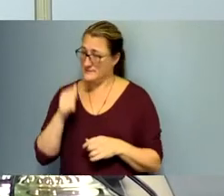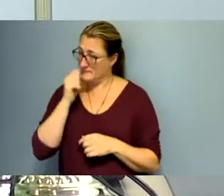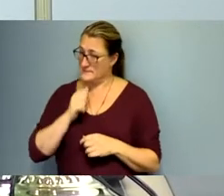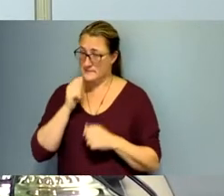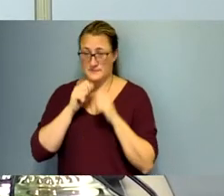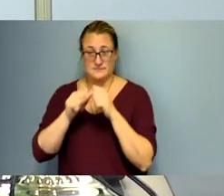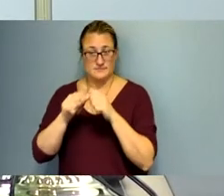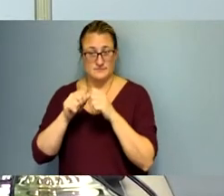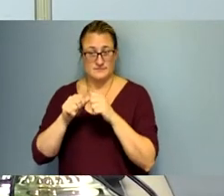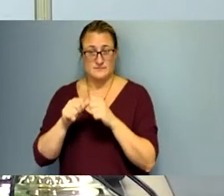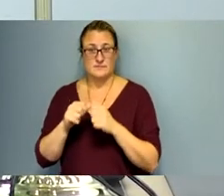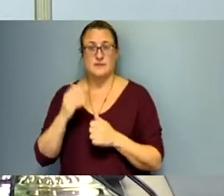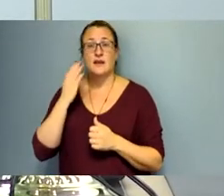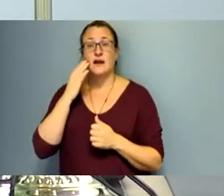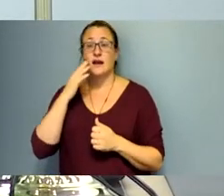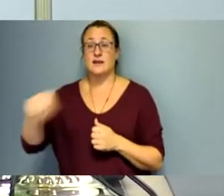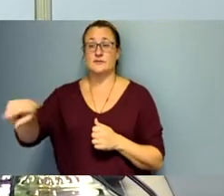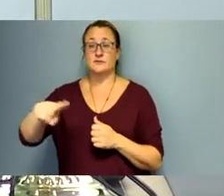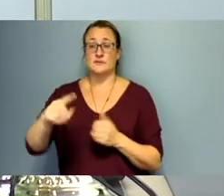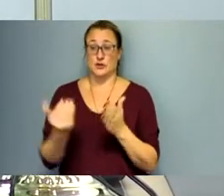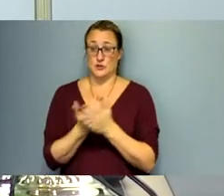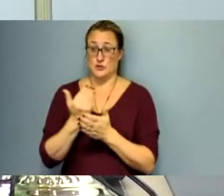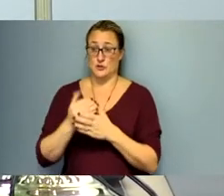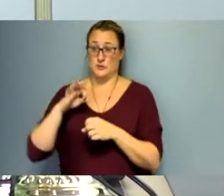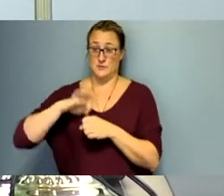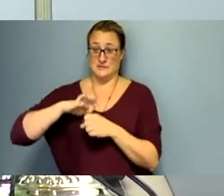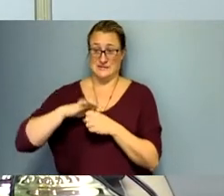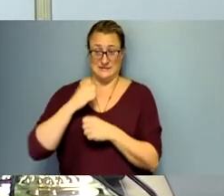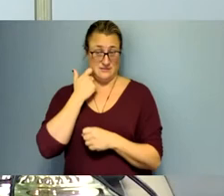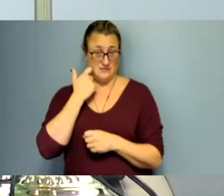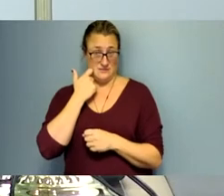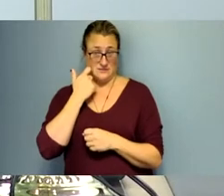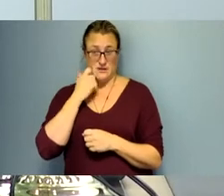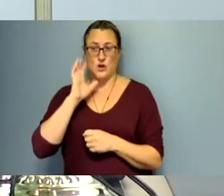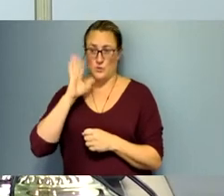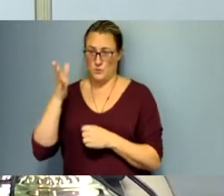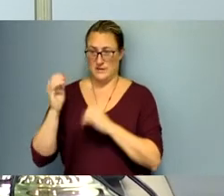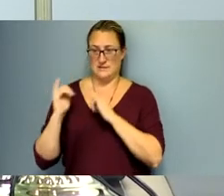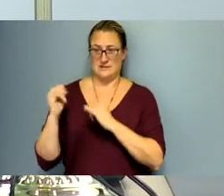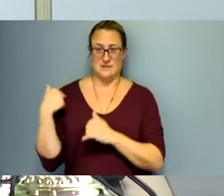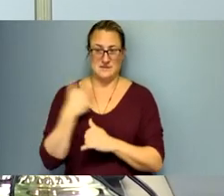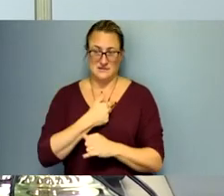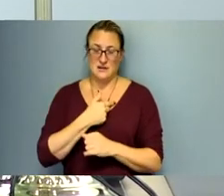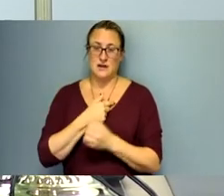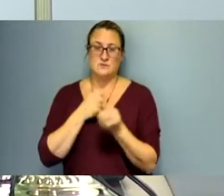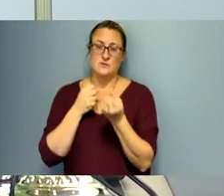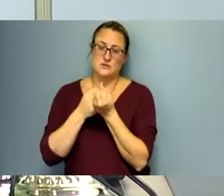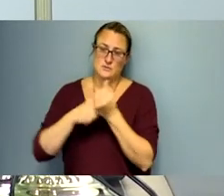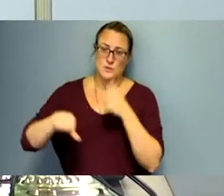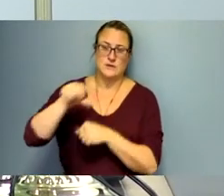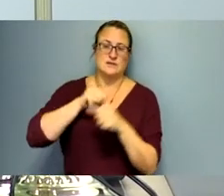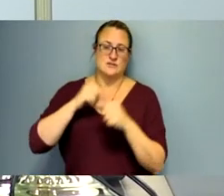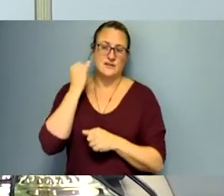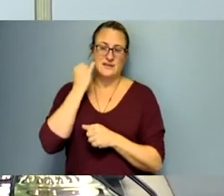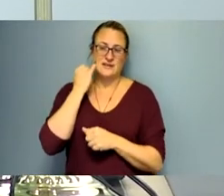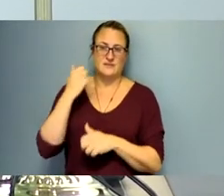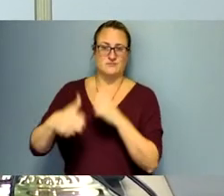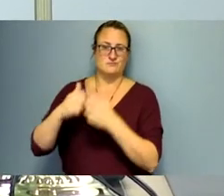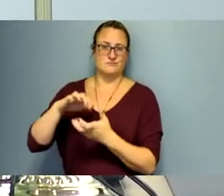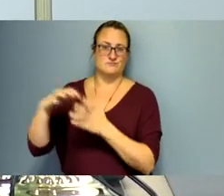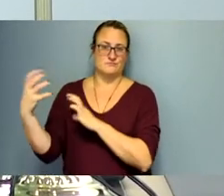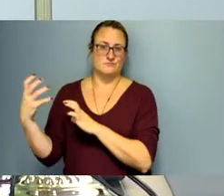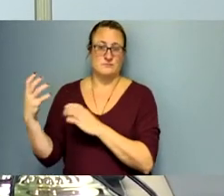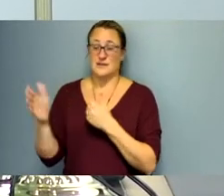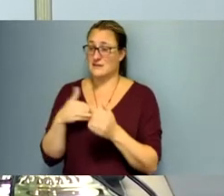i know these elected officials will do it and just as we do it um and we'll lean on each other when it gets hard it doesn't matter what